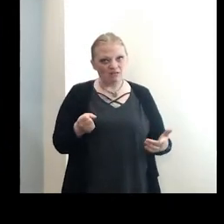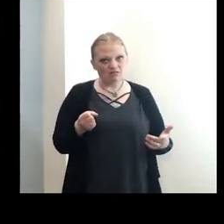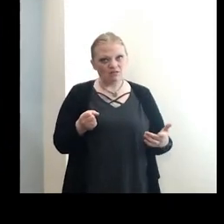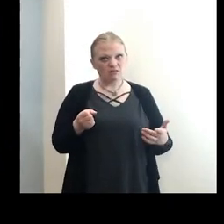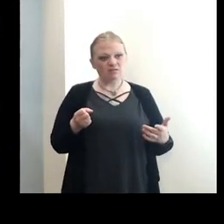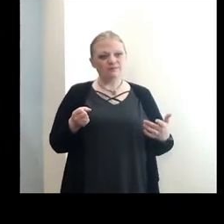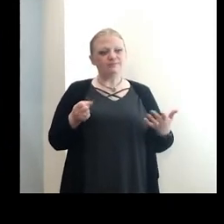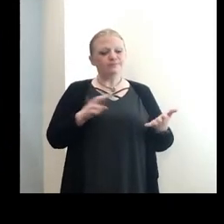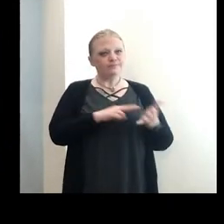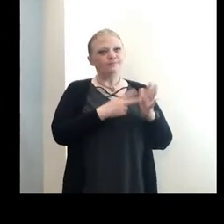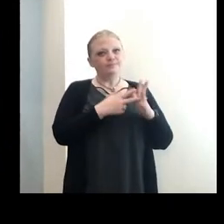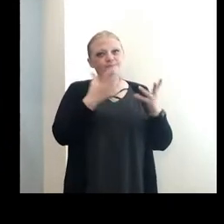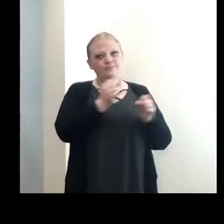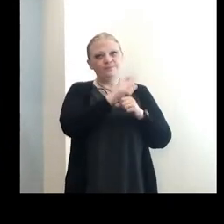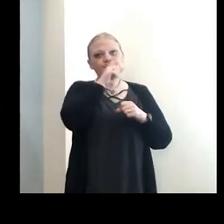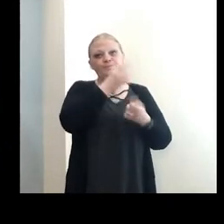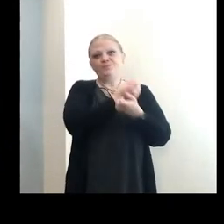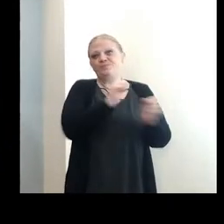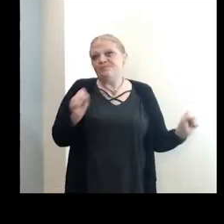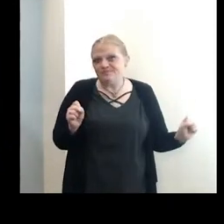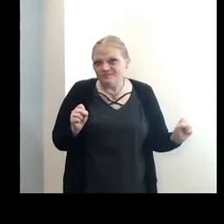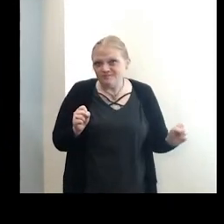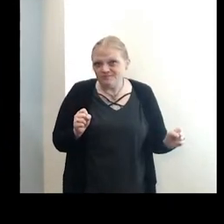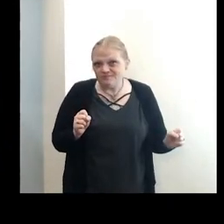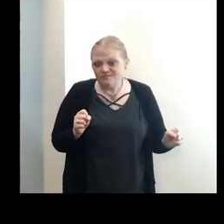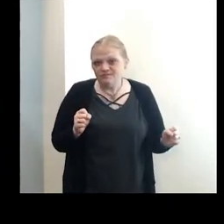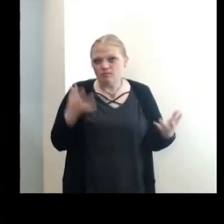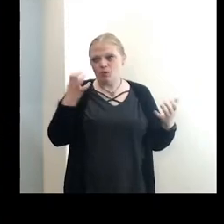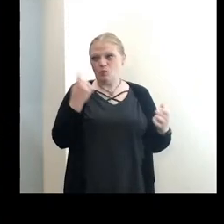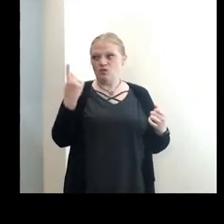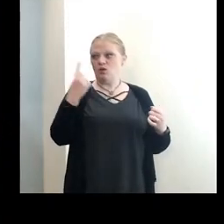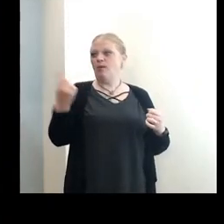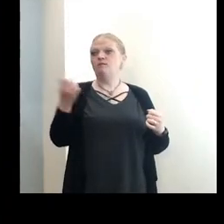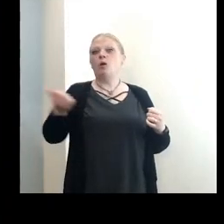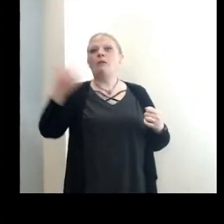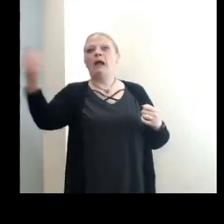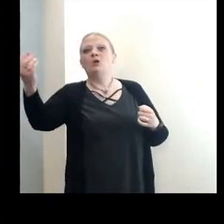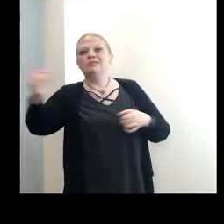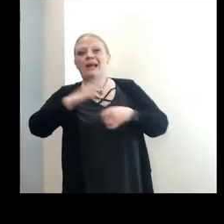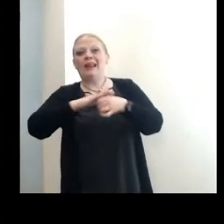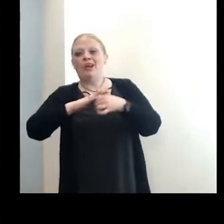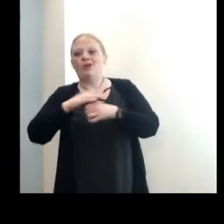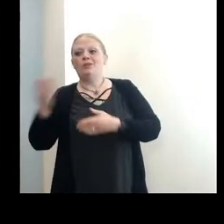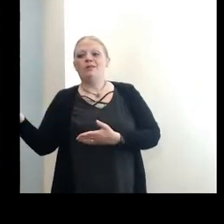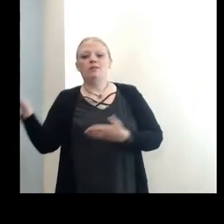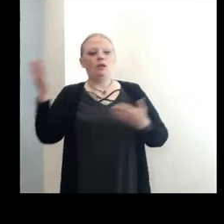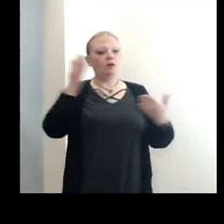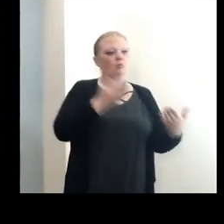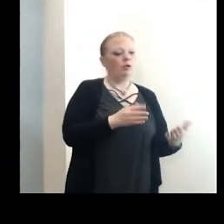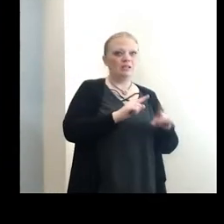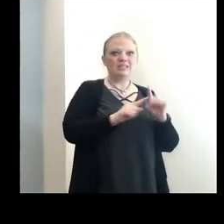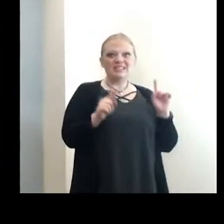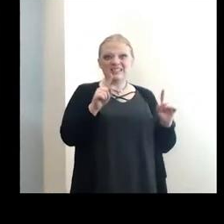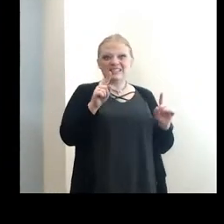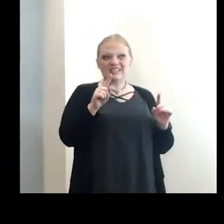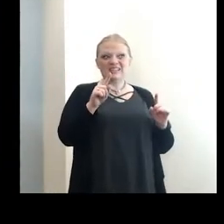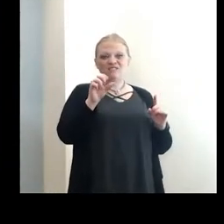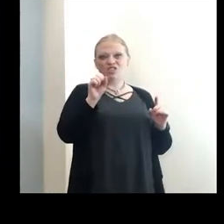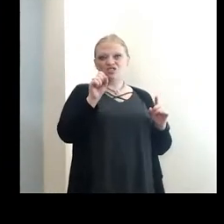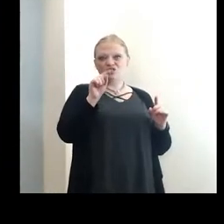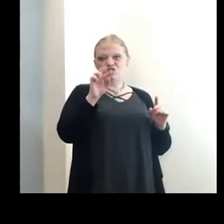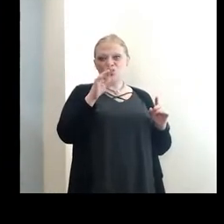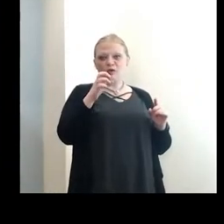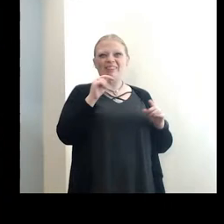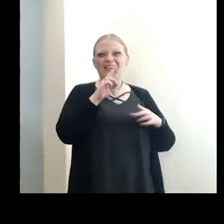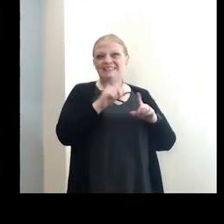result, you want to make certain it's safe so that you don't have someone who's coming in from an area bringing in COVID in a different strain that may not even be here